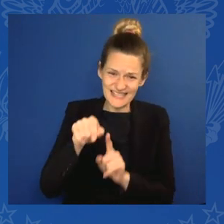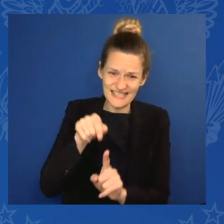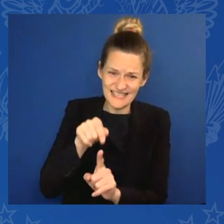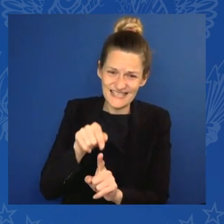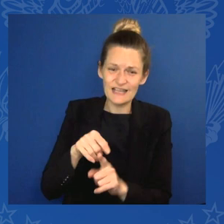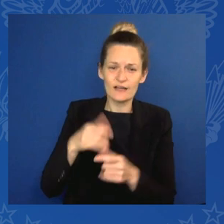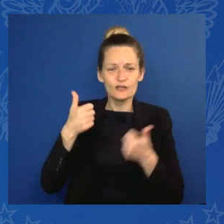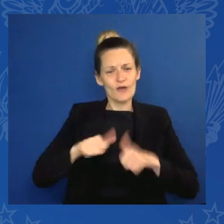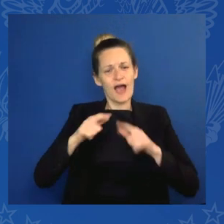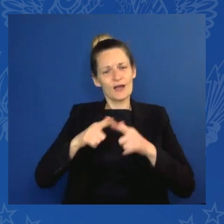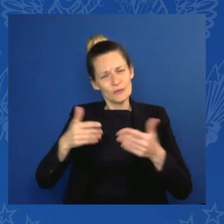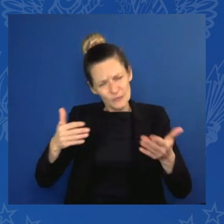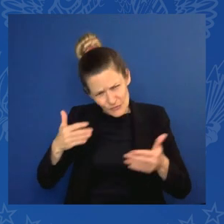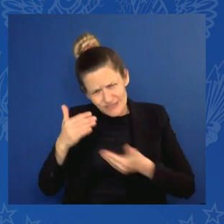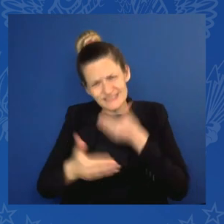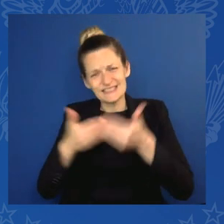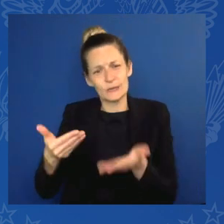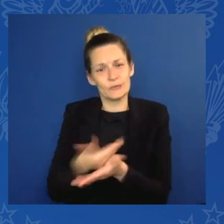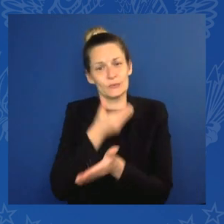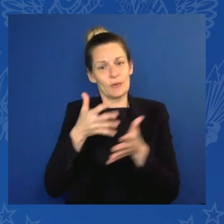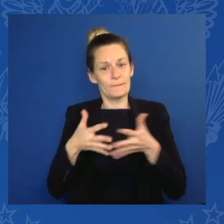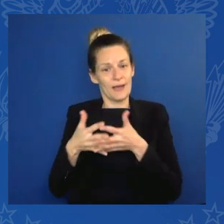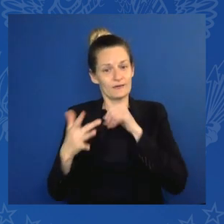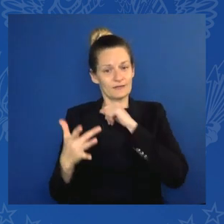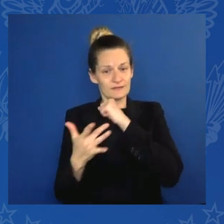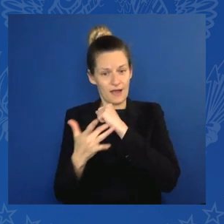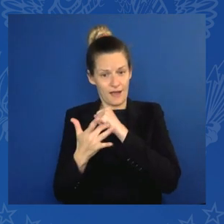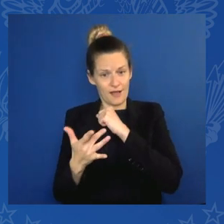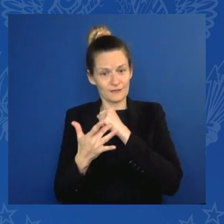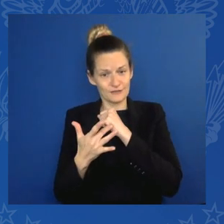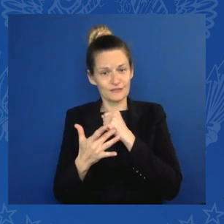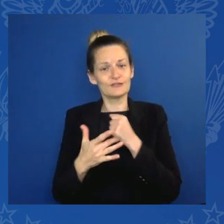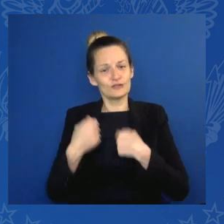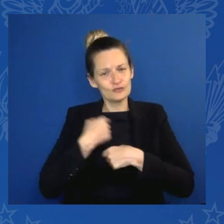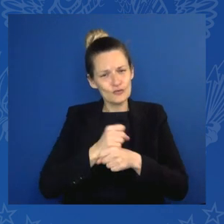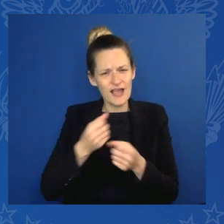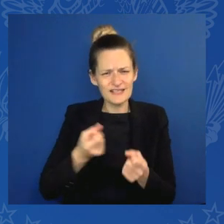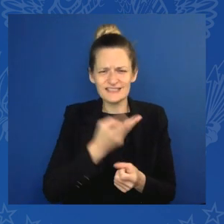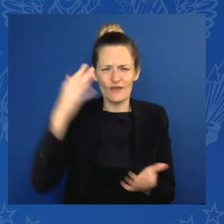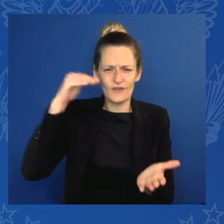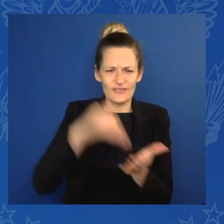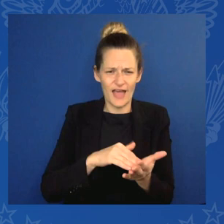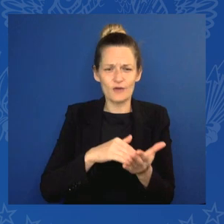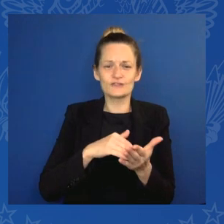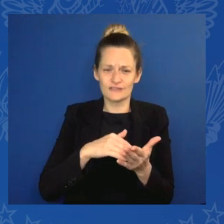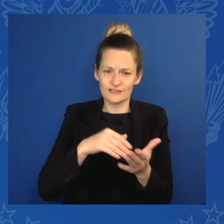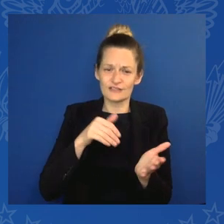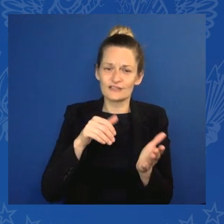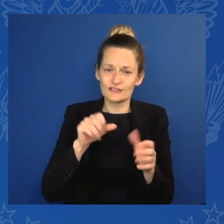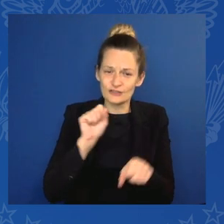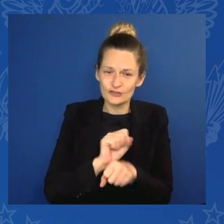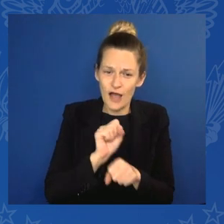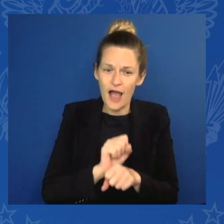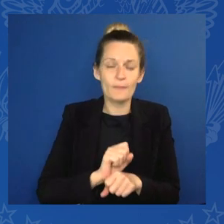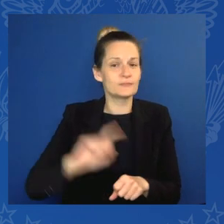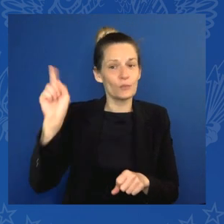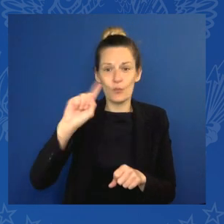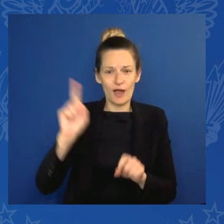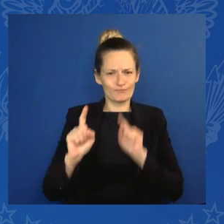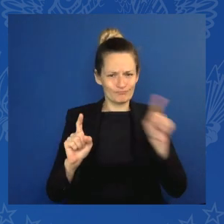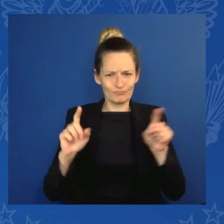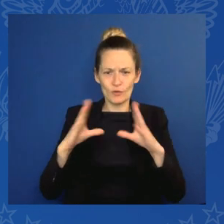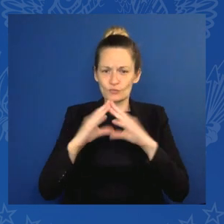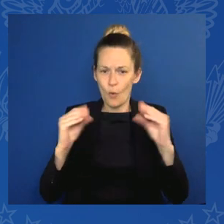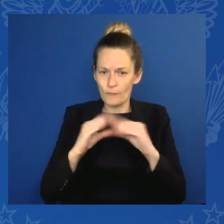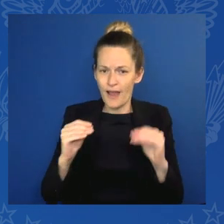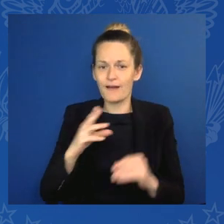Romania and the United States. These deals are just some of what's in store. And we're ready. We're ready to get